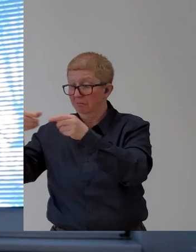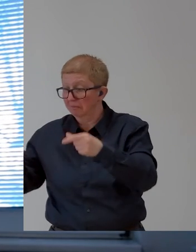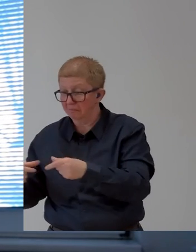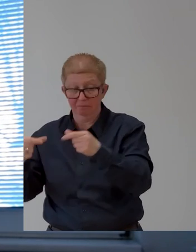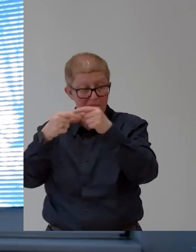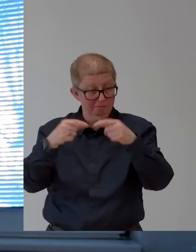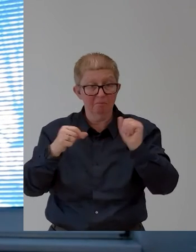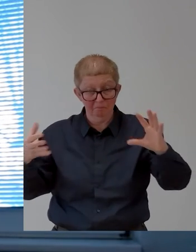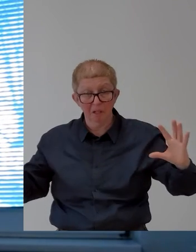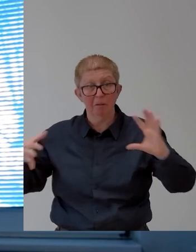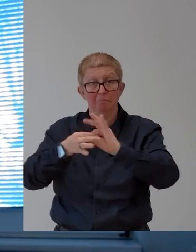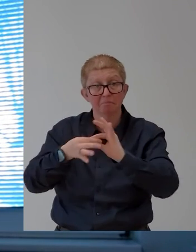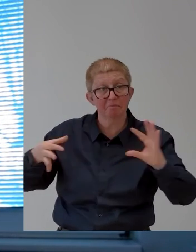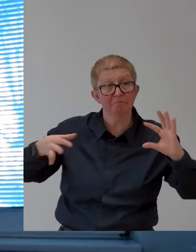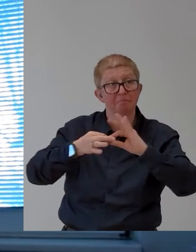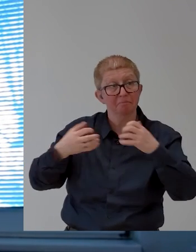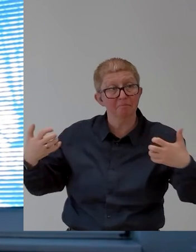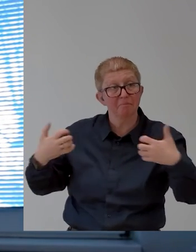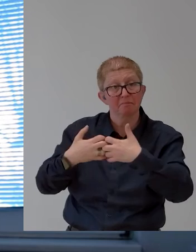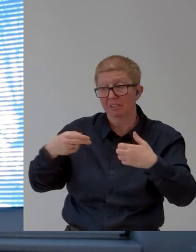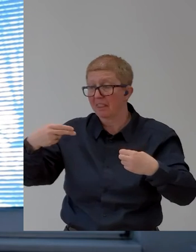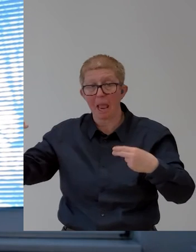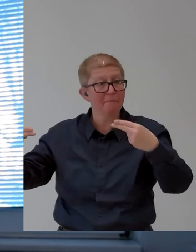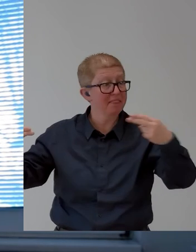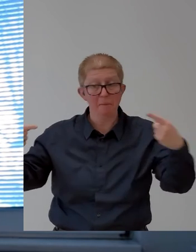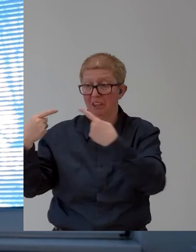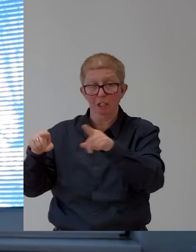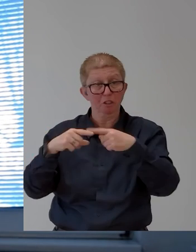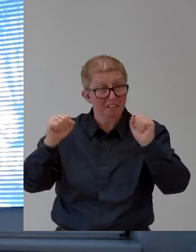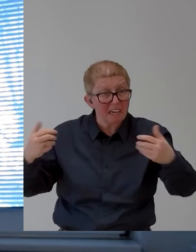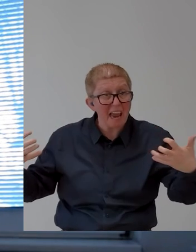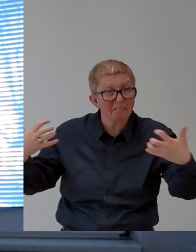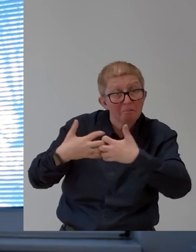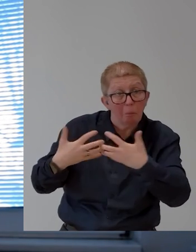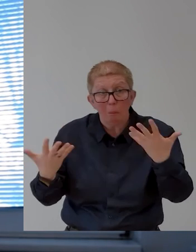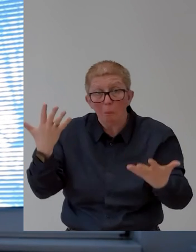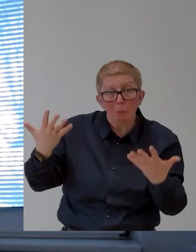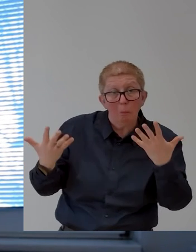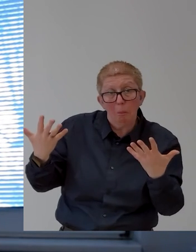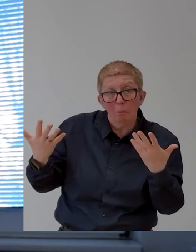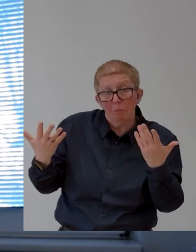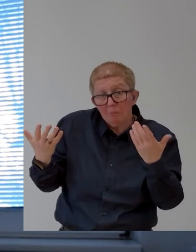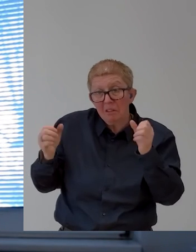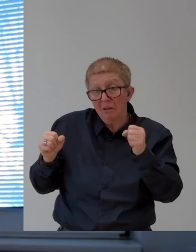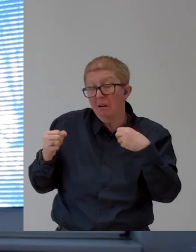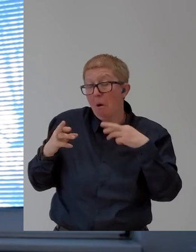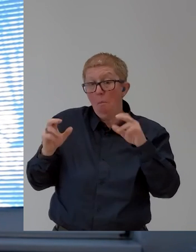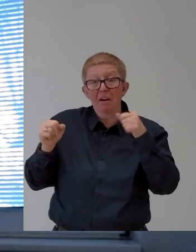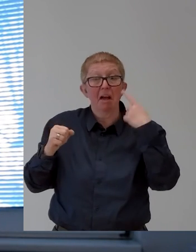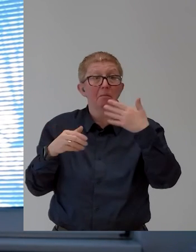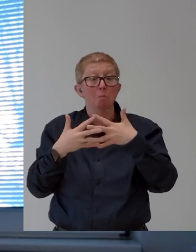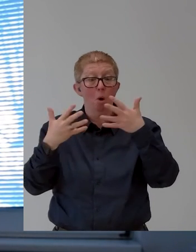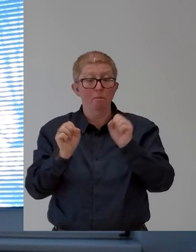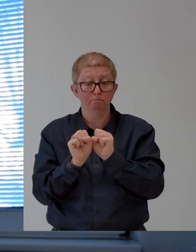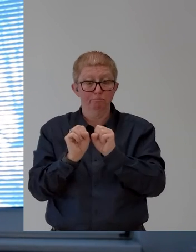And hopefully we can have these solutions more integrated, more mainstream. So I remember a few years ago, Apple announcing and